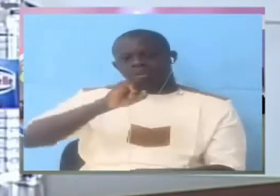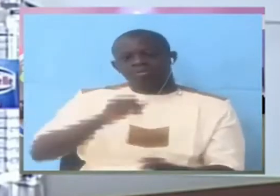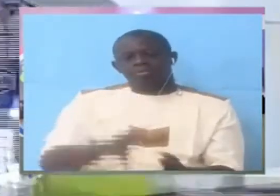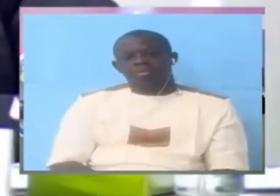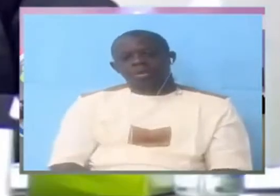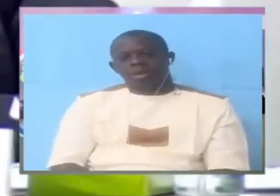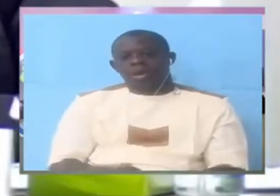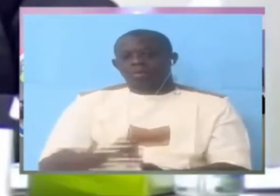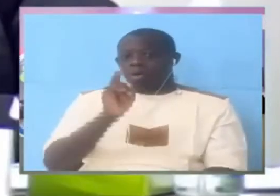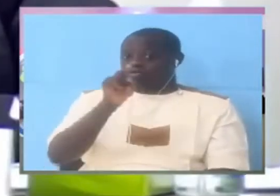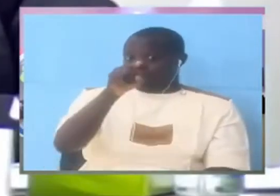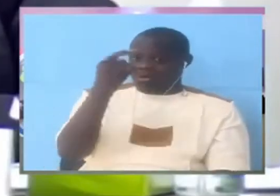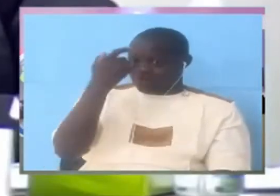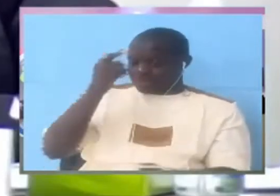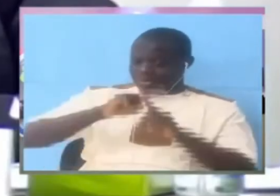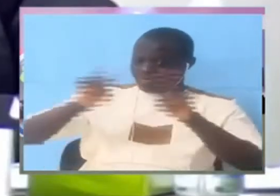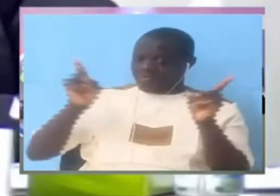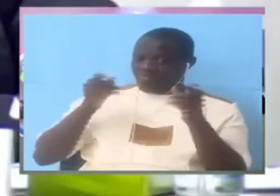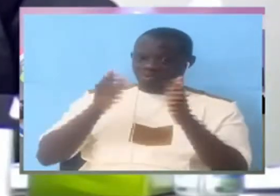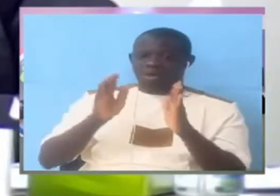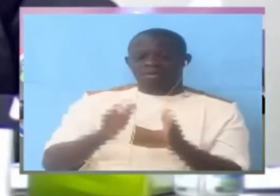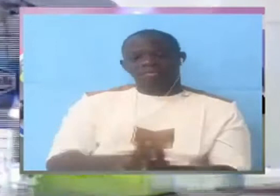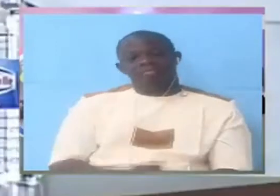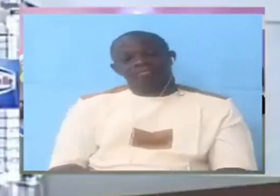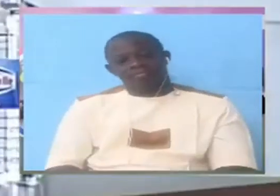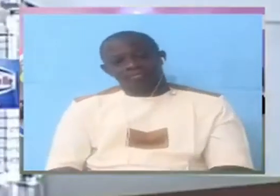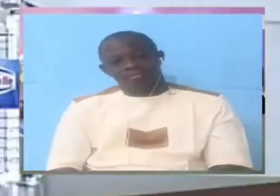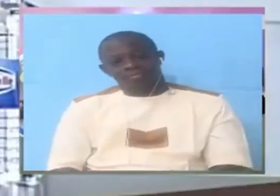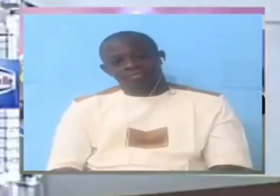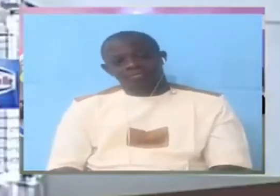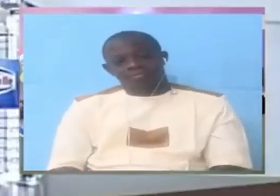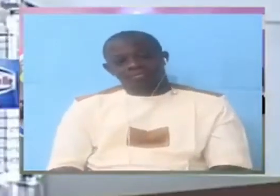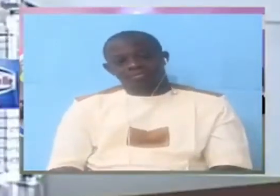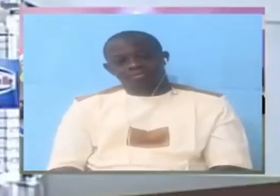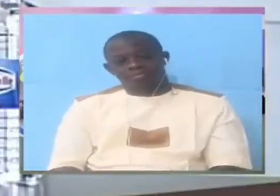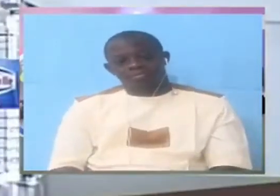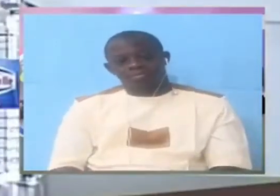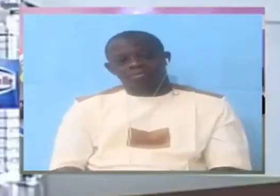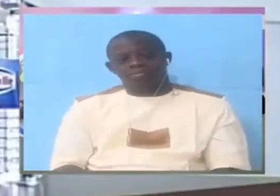But you think differently. If you want to think for me.